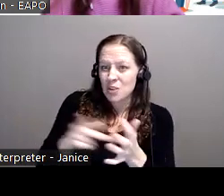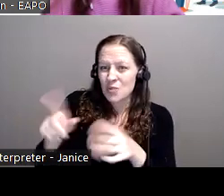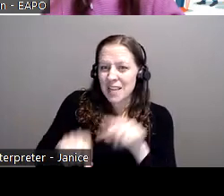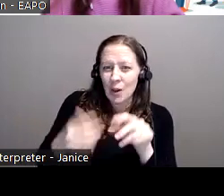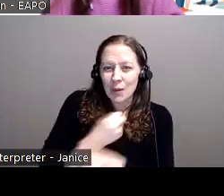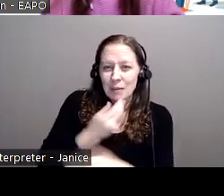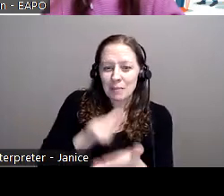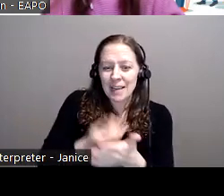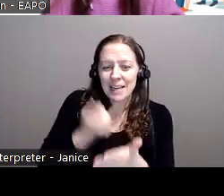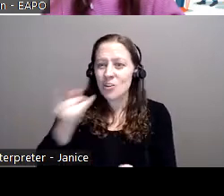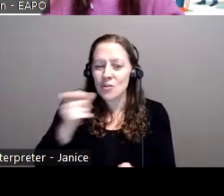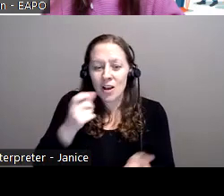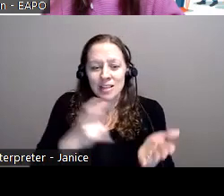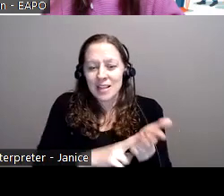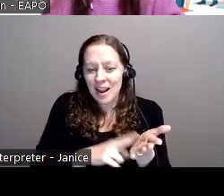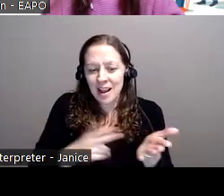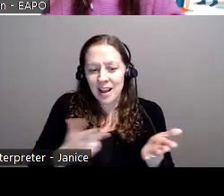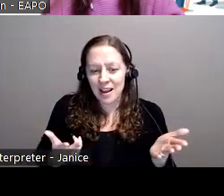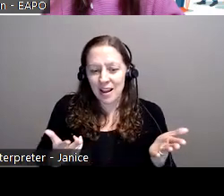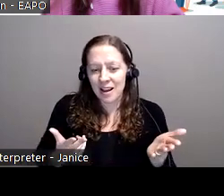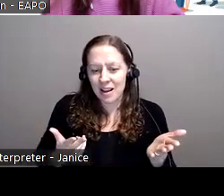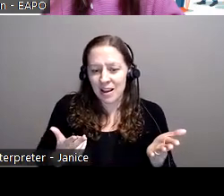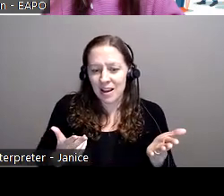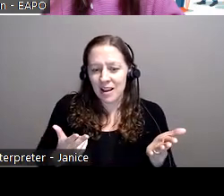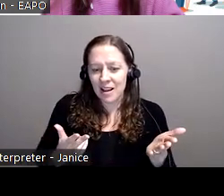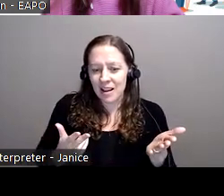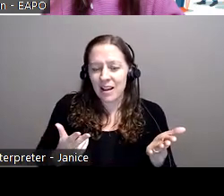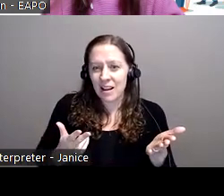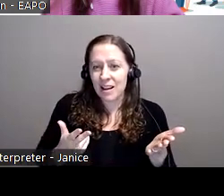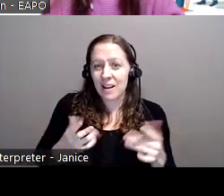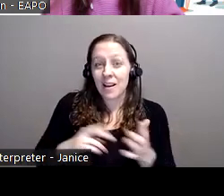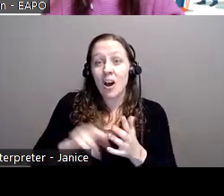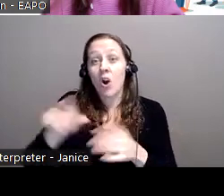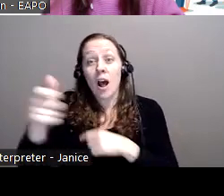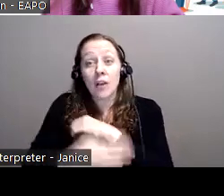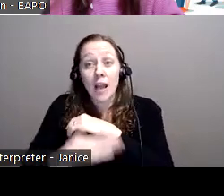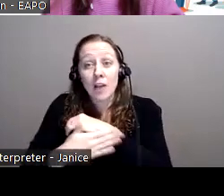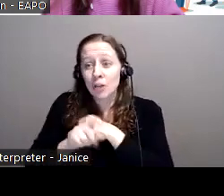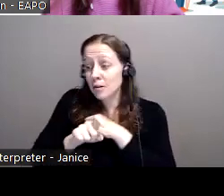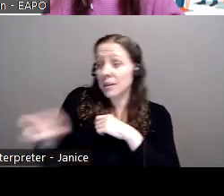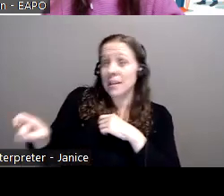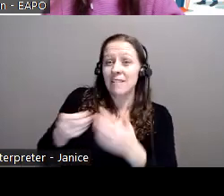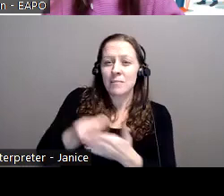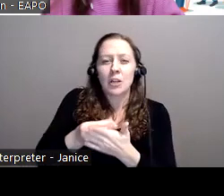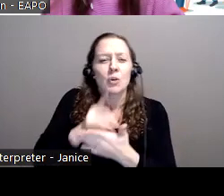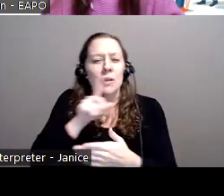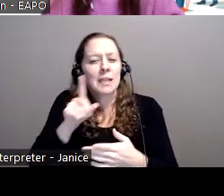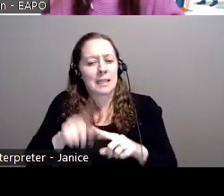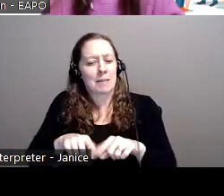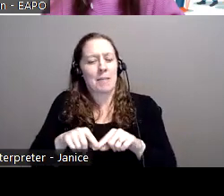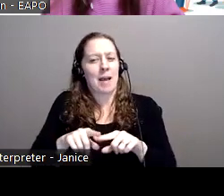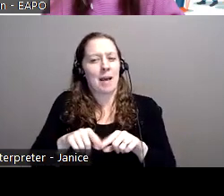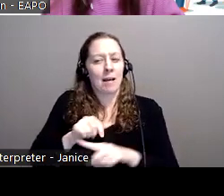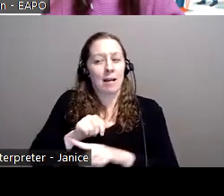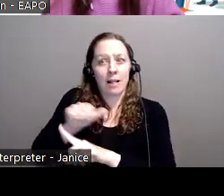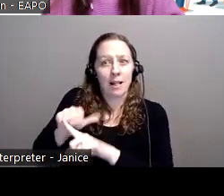um, you can't bring in prize money from another country. So it really depends on the scam that we're talking about, but,